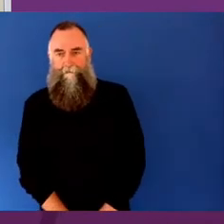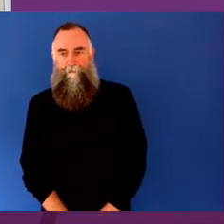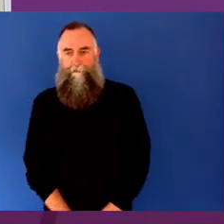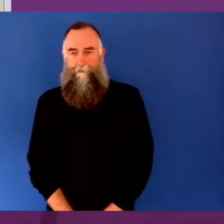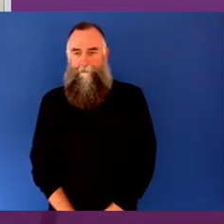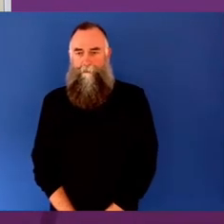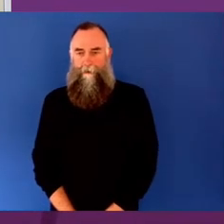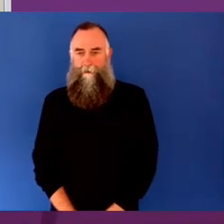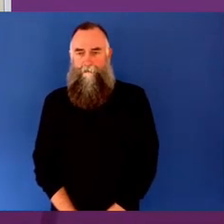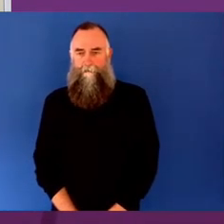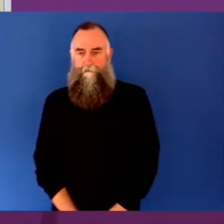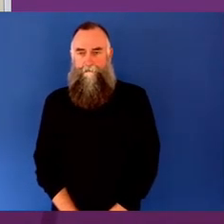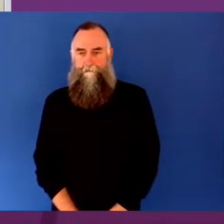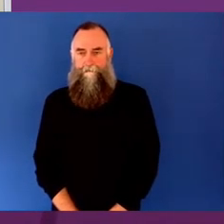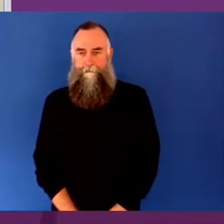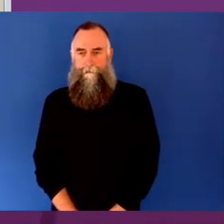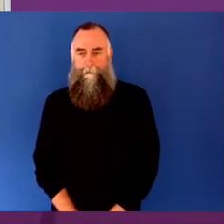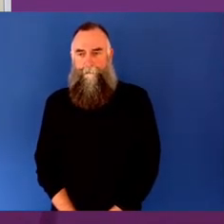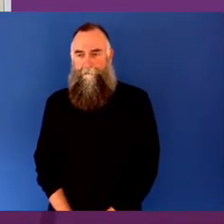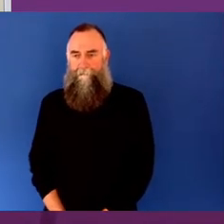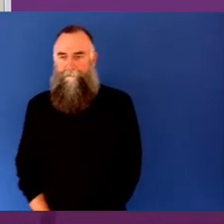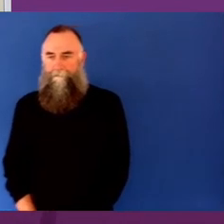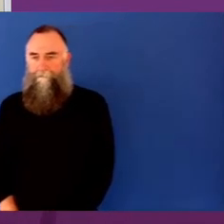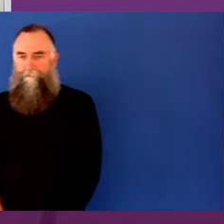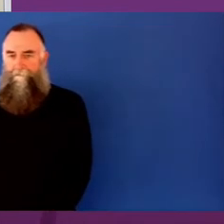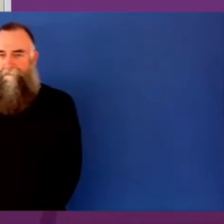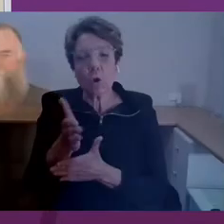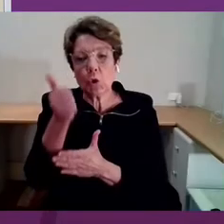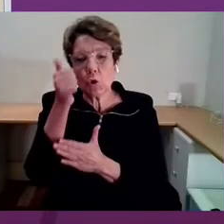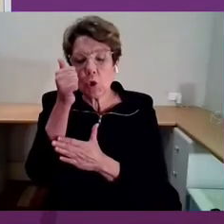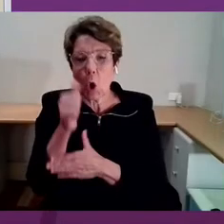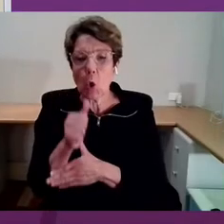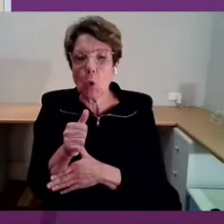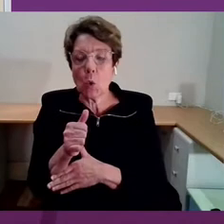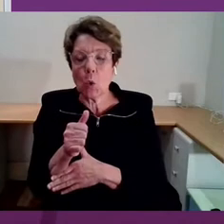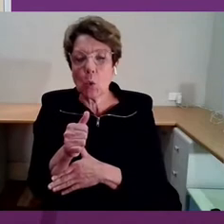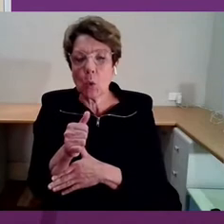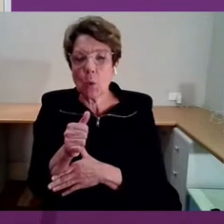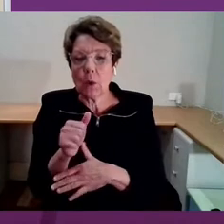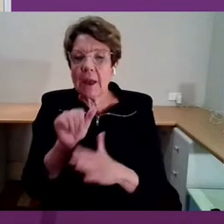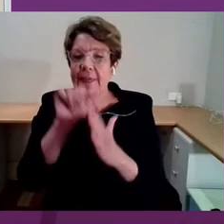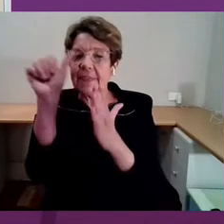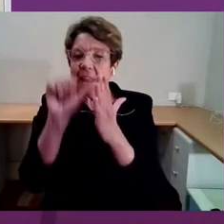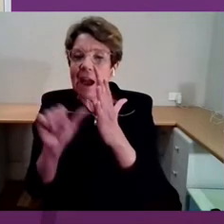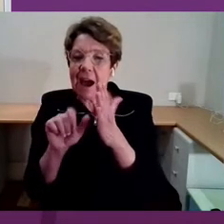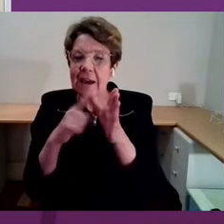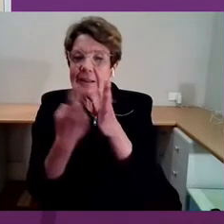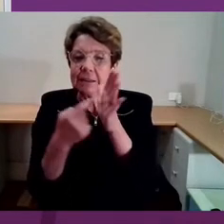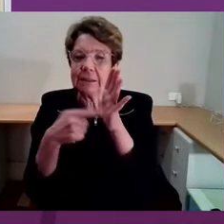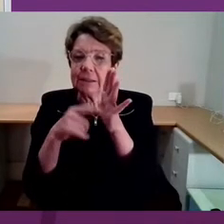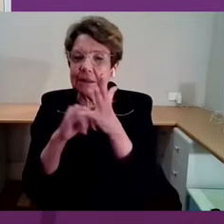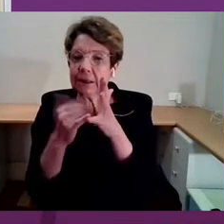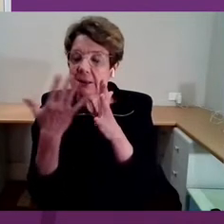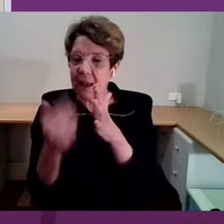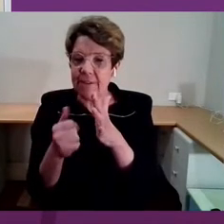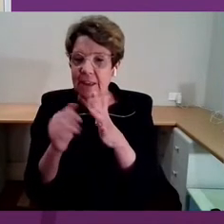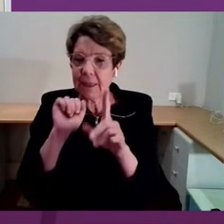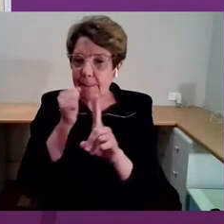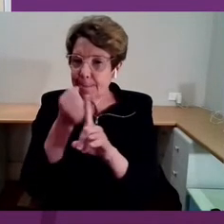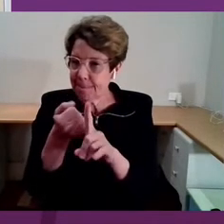How do you know that the arts is having that impact, that facilitation?